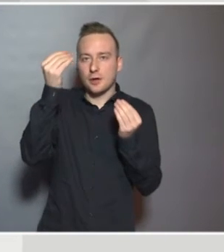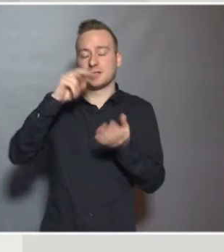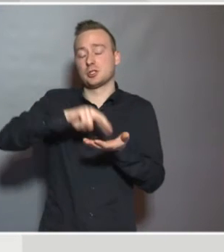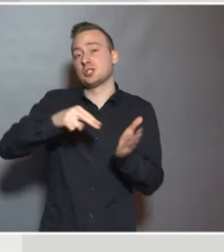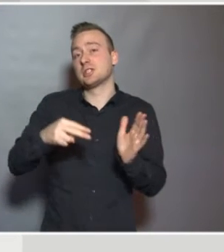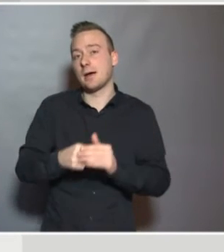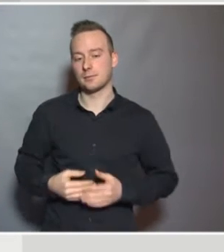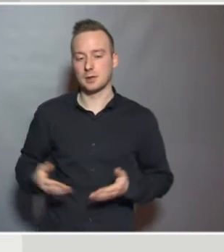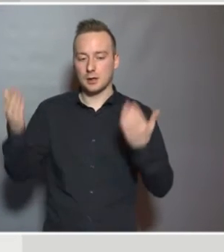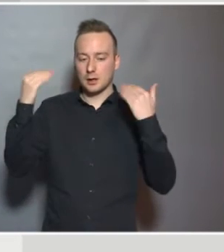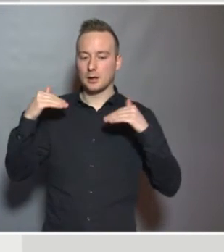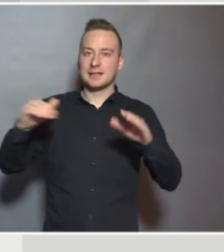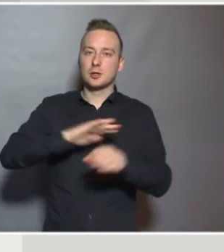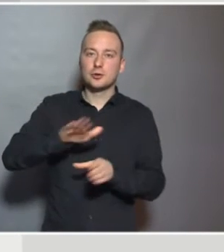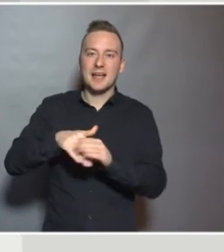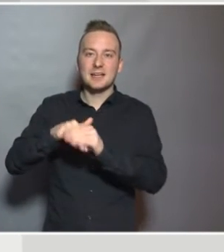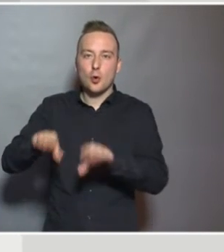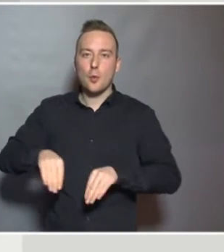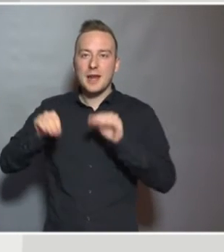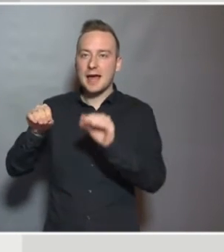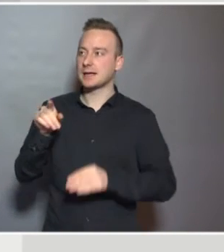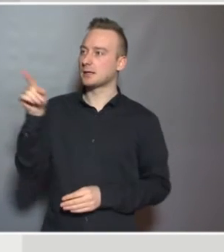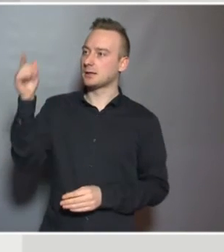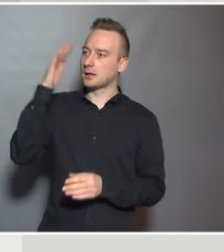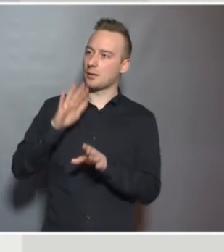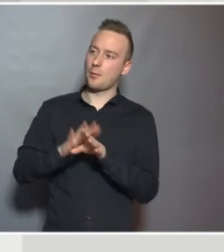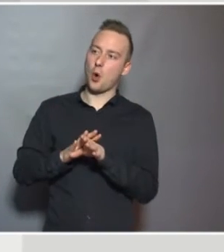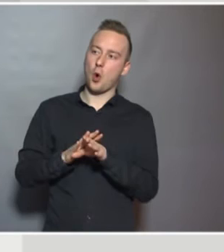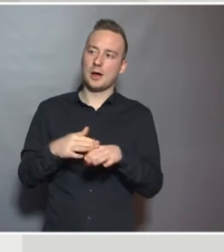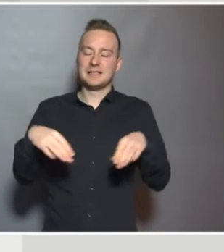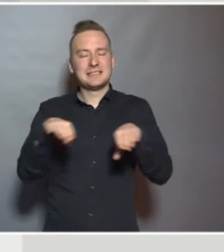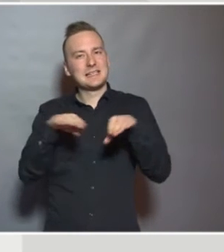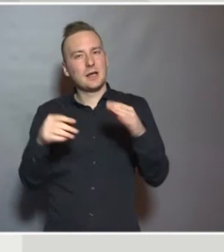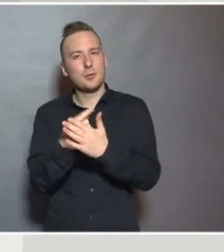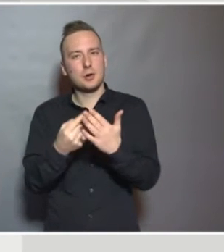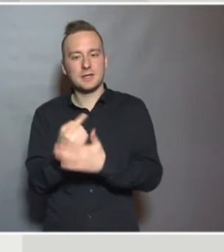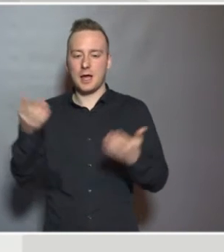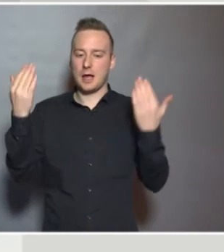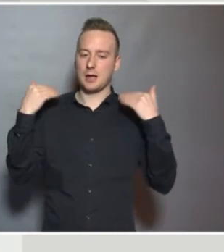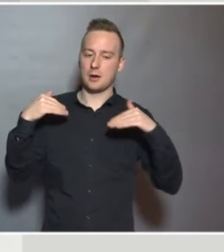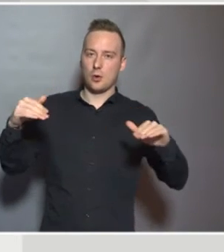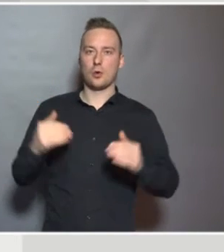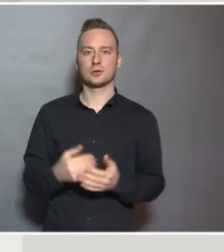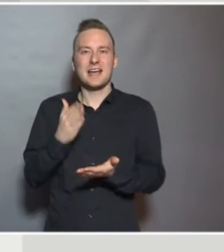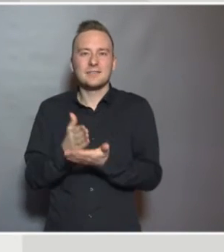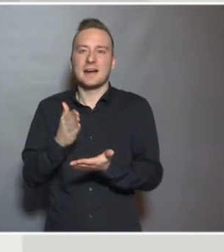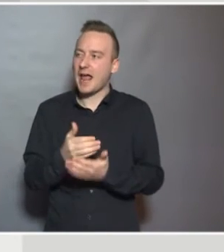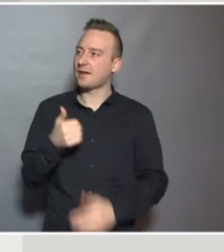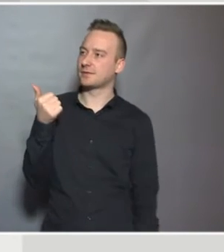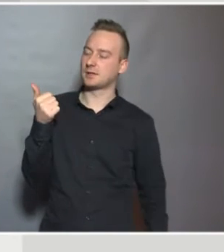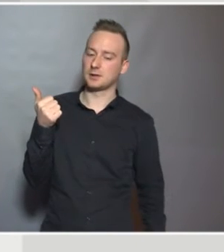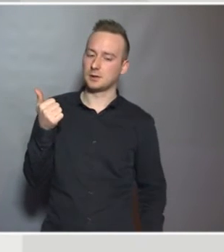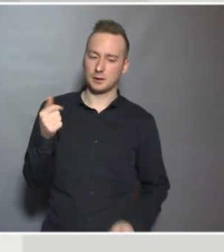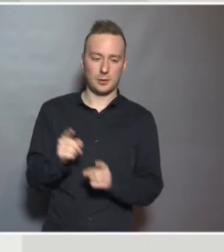Inclusive education, thinking about equal opportunities, thinking about equity issues, takes the thinking